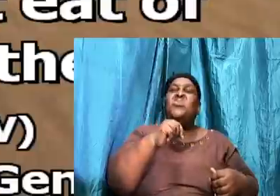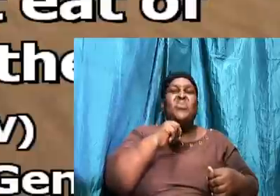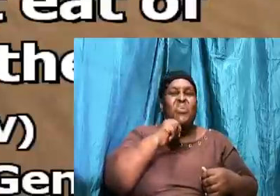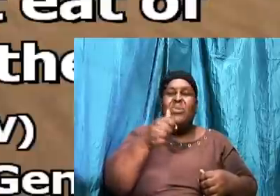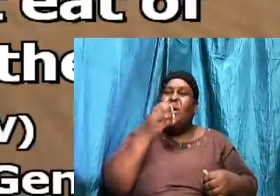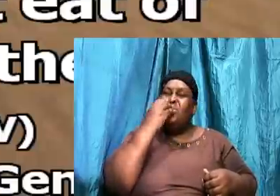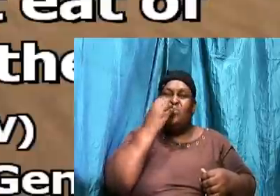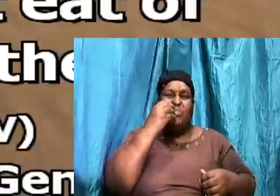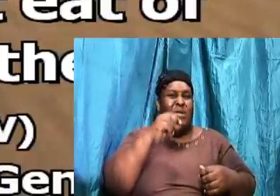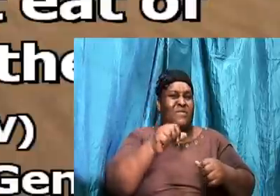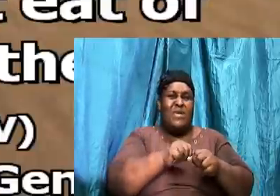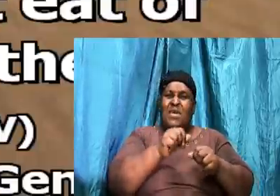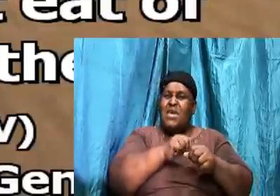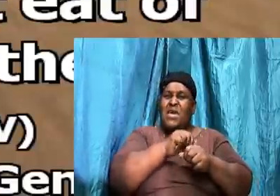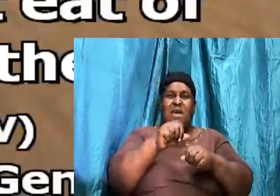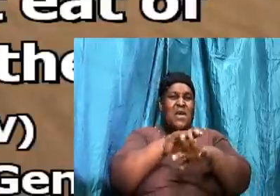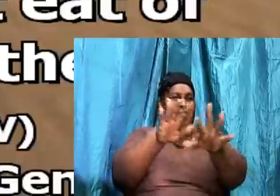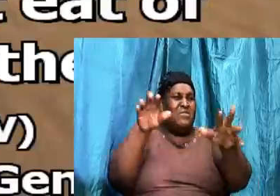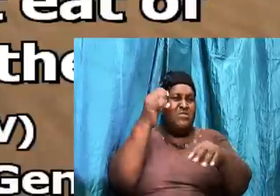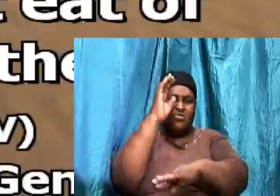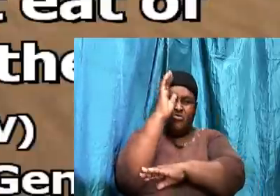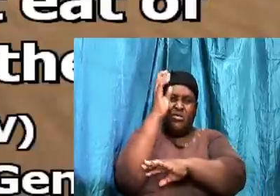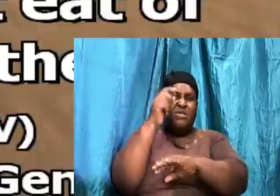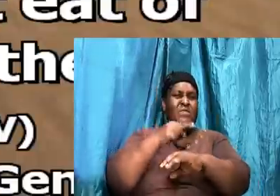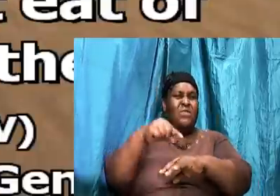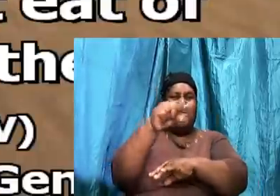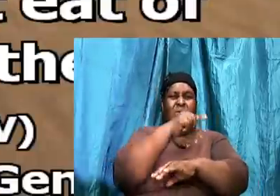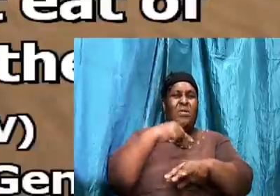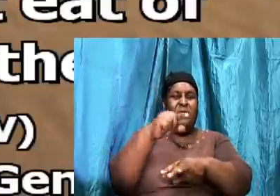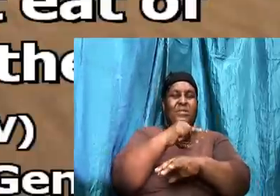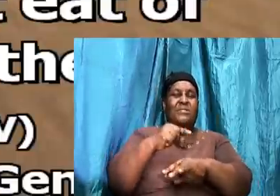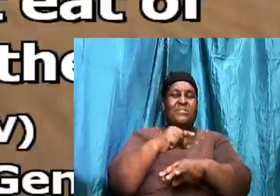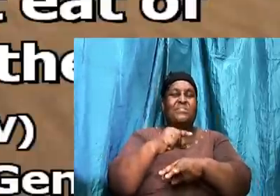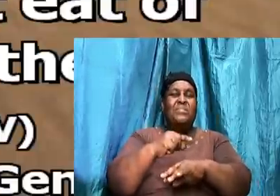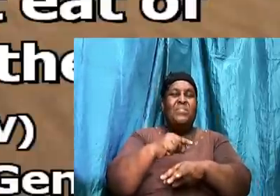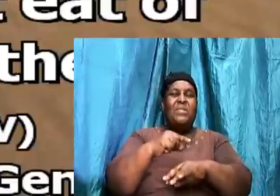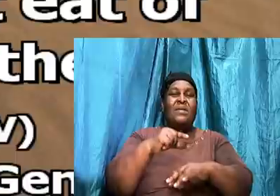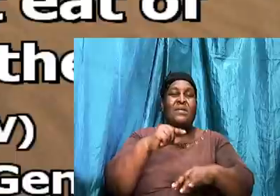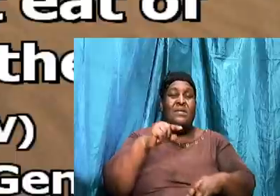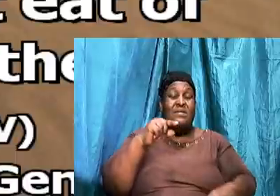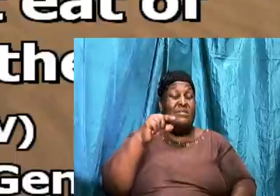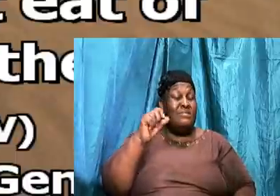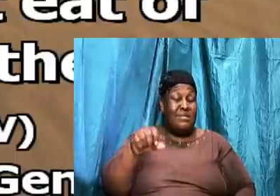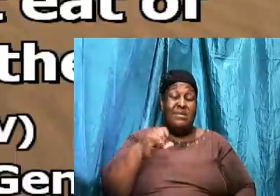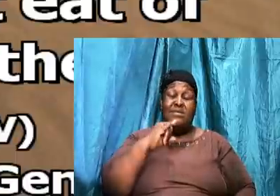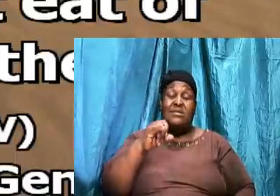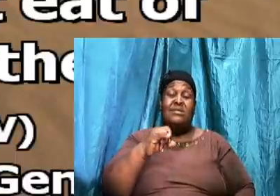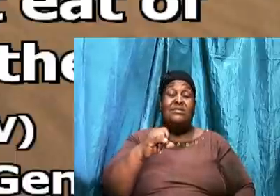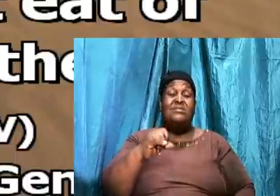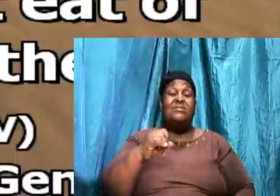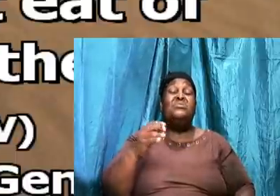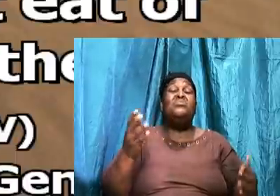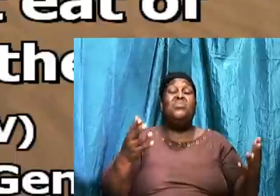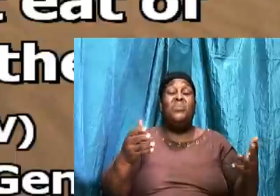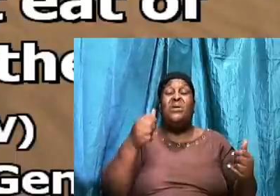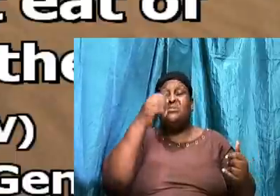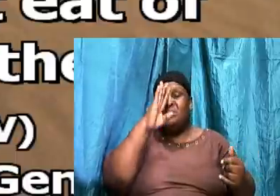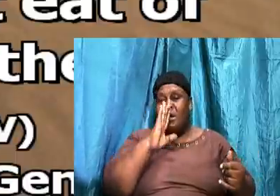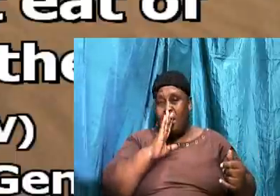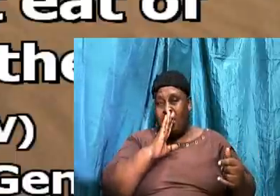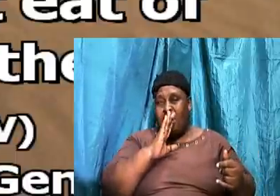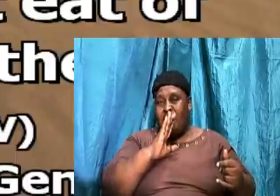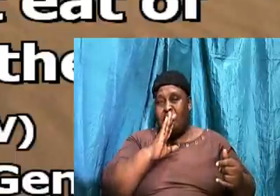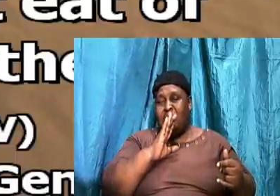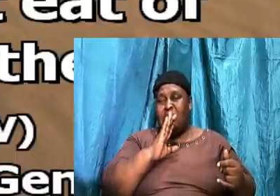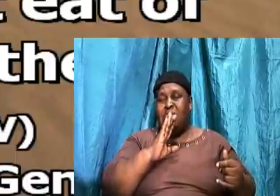of every tree of the garden. This is what he do, you know. Had God said. Did God